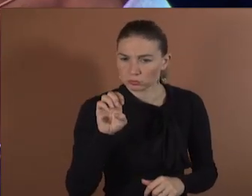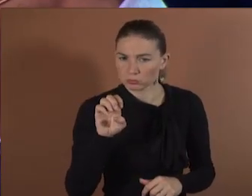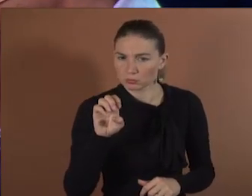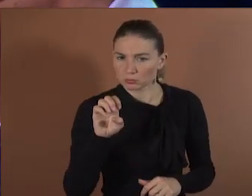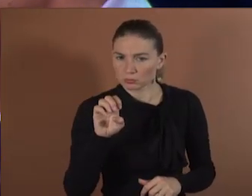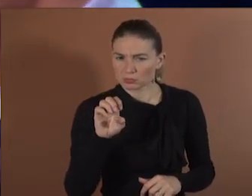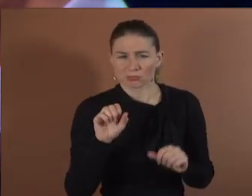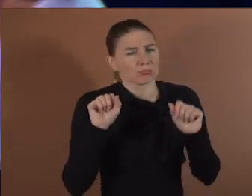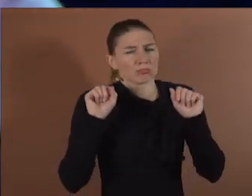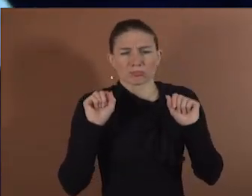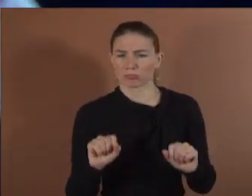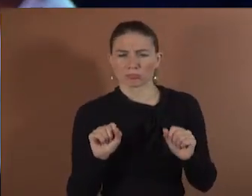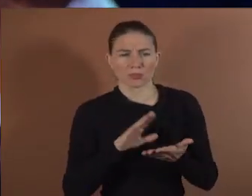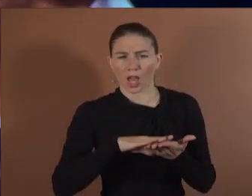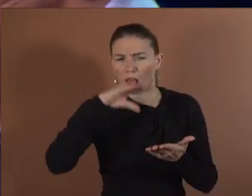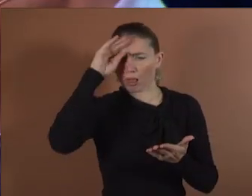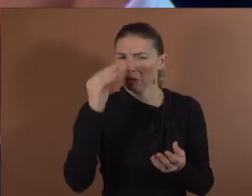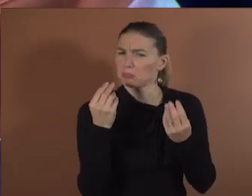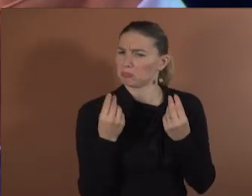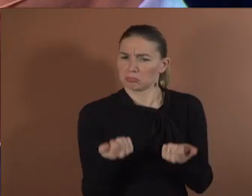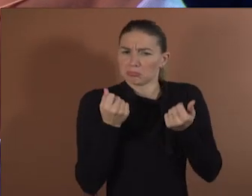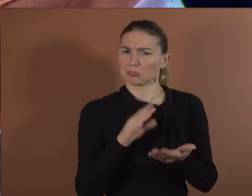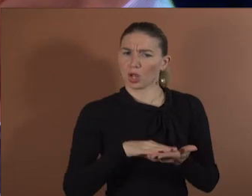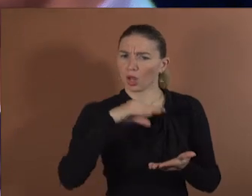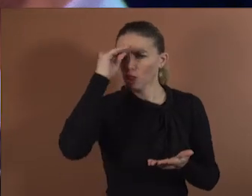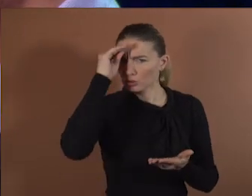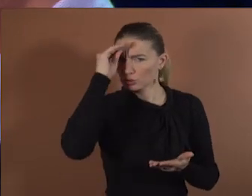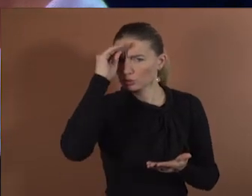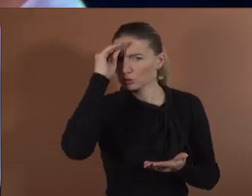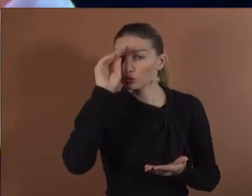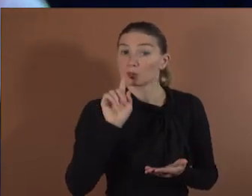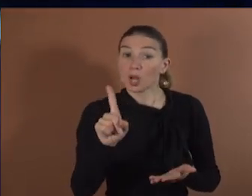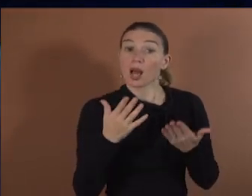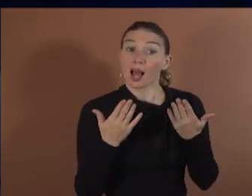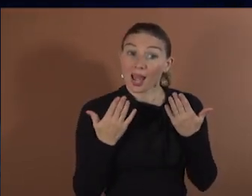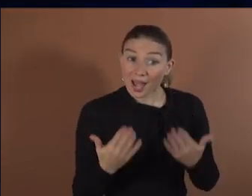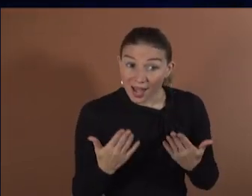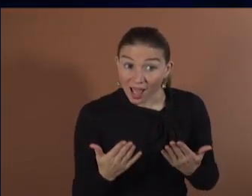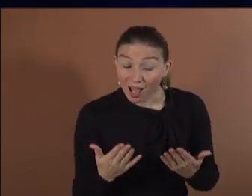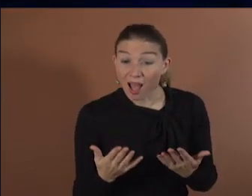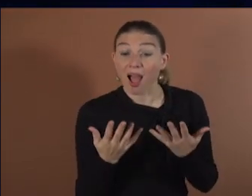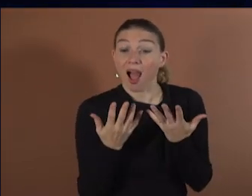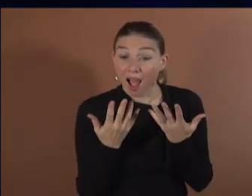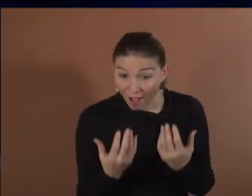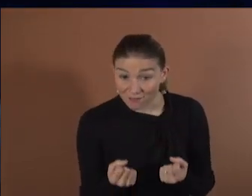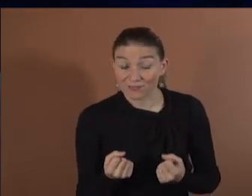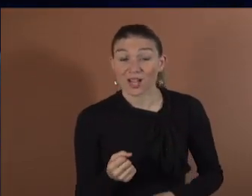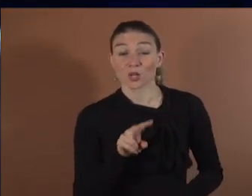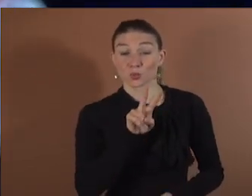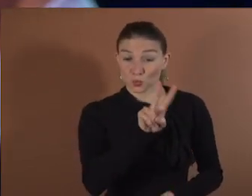a minute, so that she can now really use this technique to communicate all 27 letters of the alphabet.